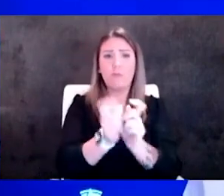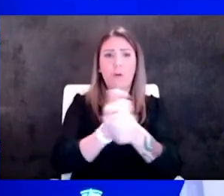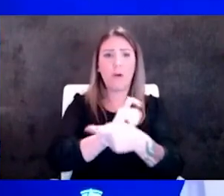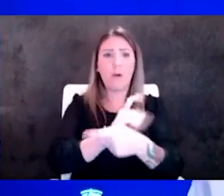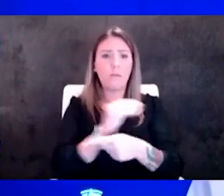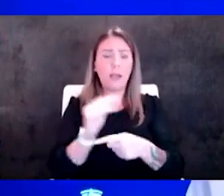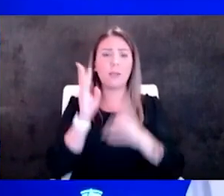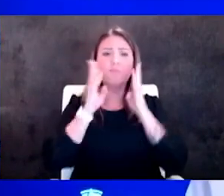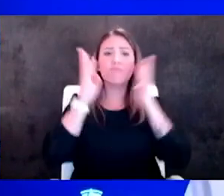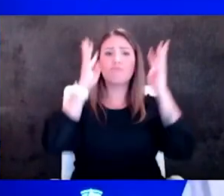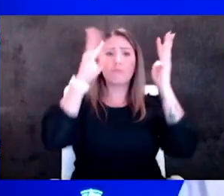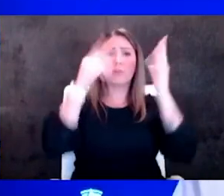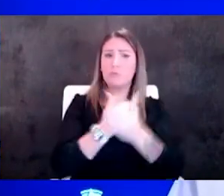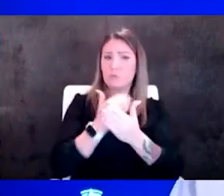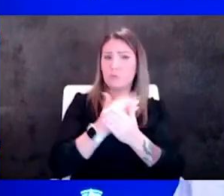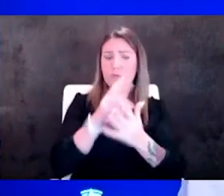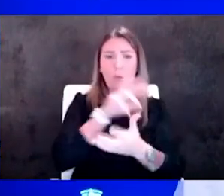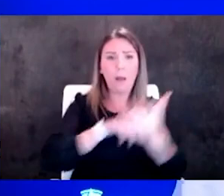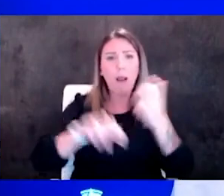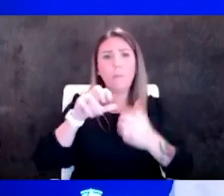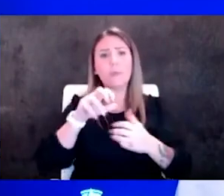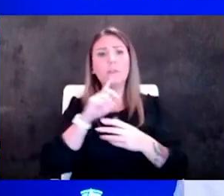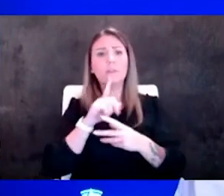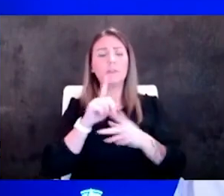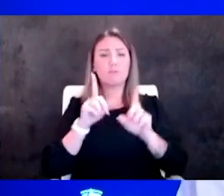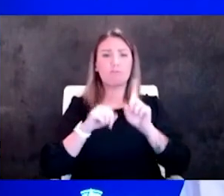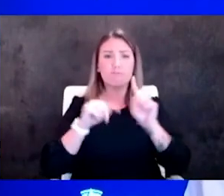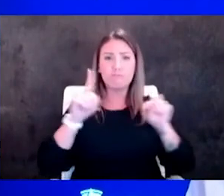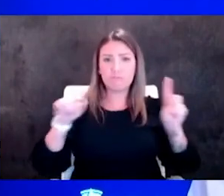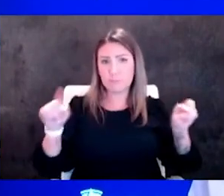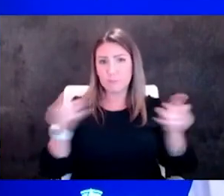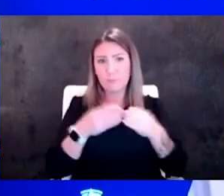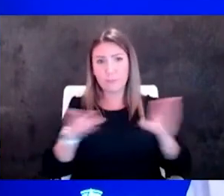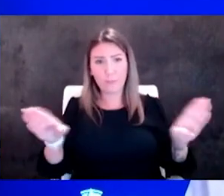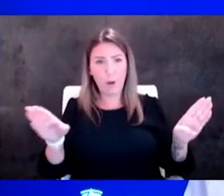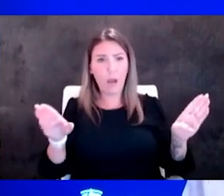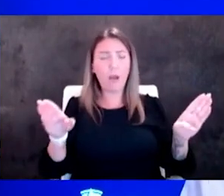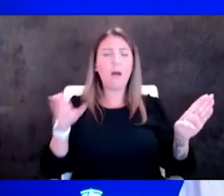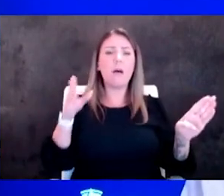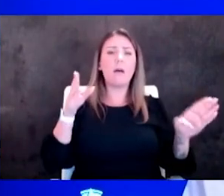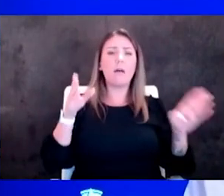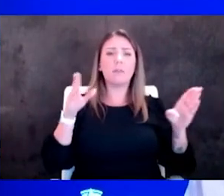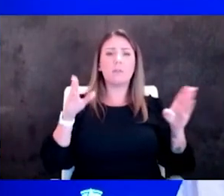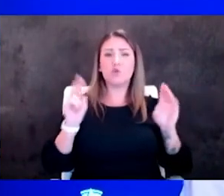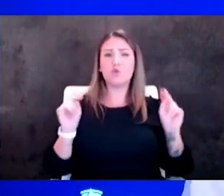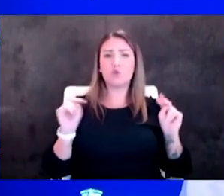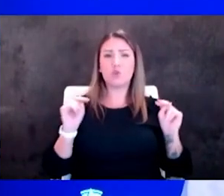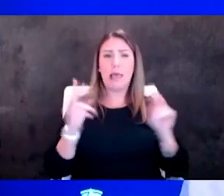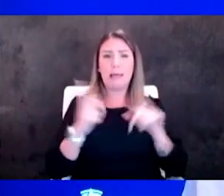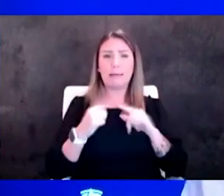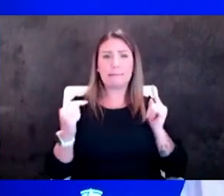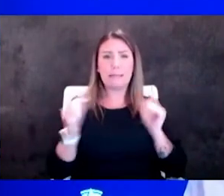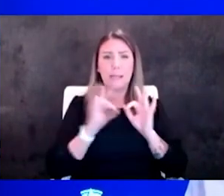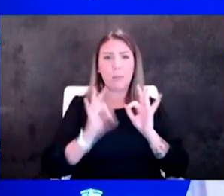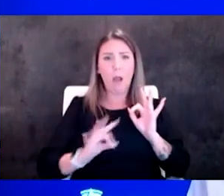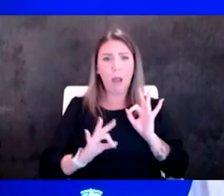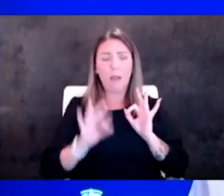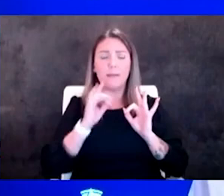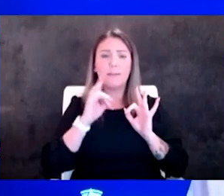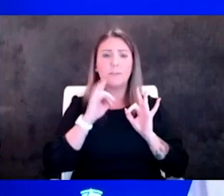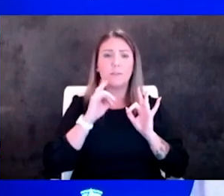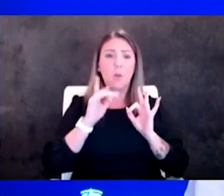uh combinations of different broad spectrum uh and neutralizing antibodies so i think the longer you can wait